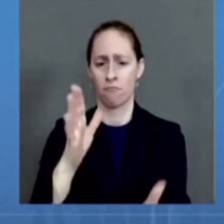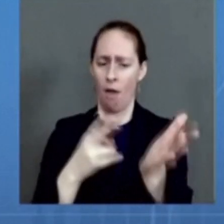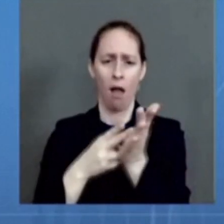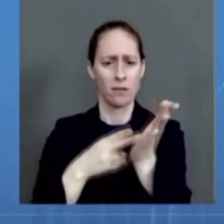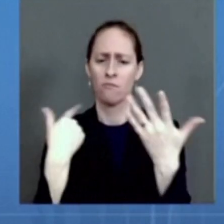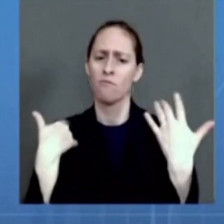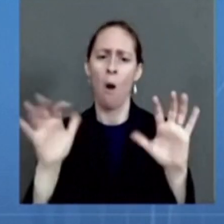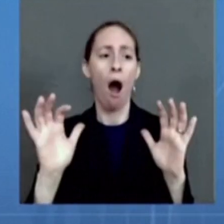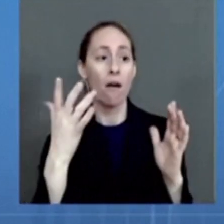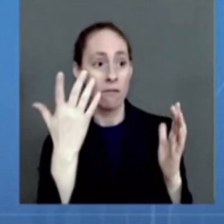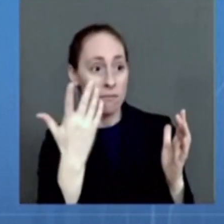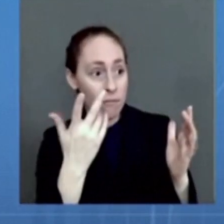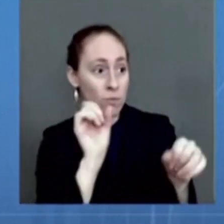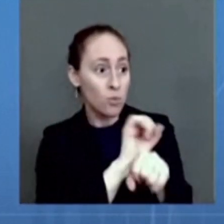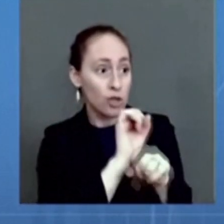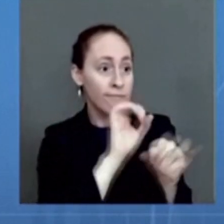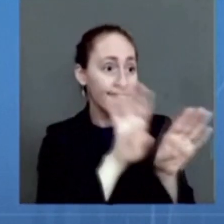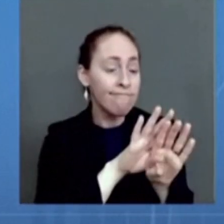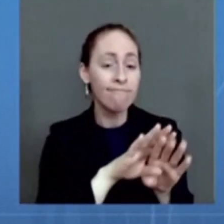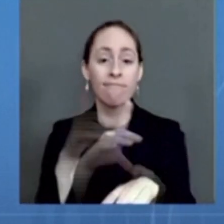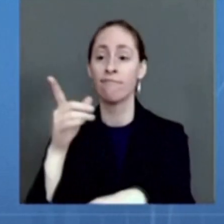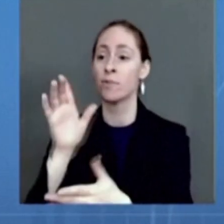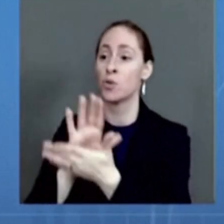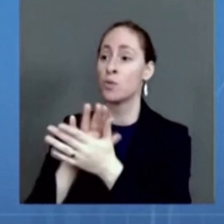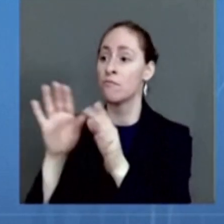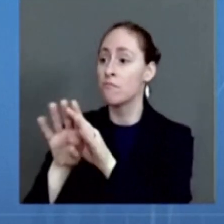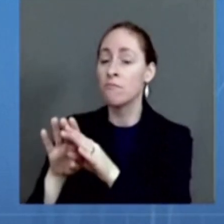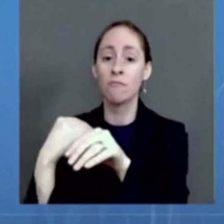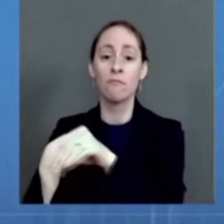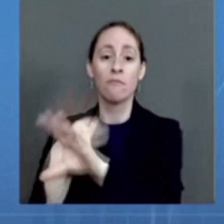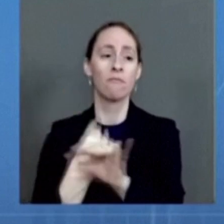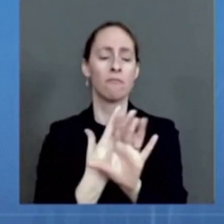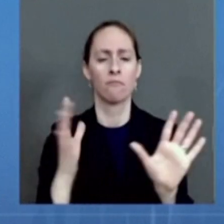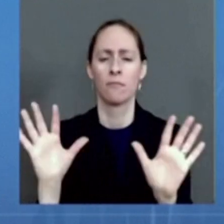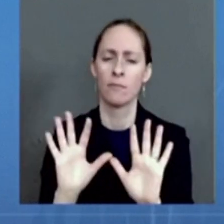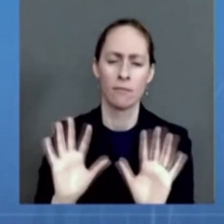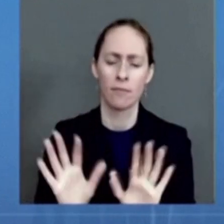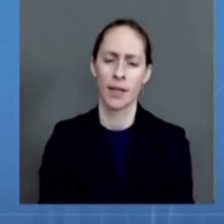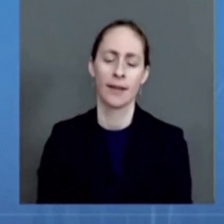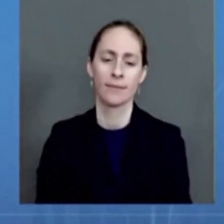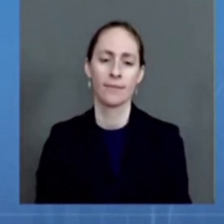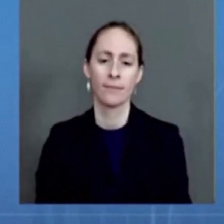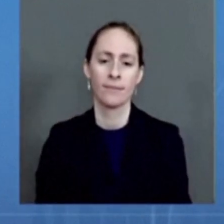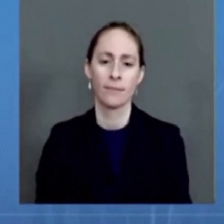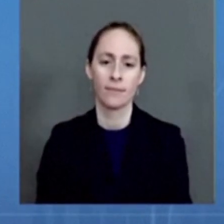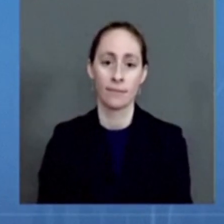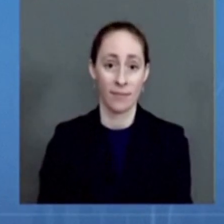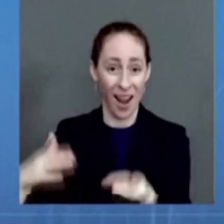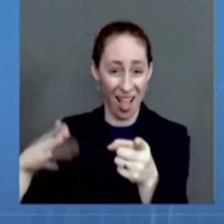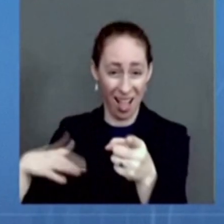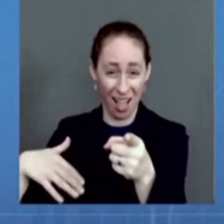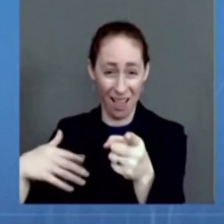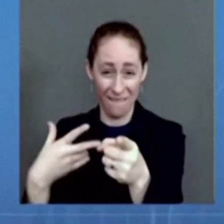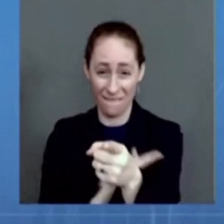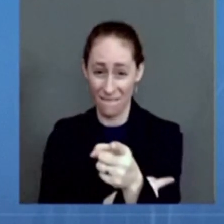For the unvaccinated, you're looking at a winter of severe illness and death. For yourselves, your families,